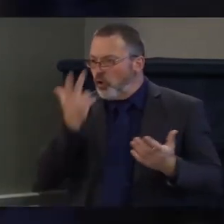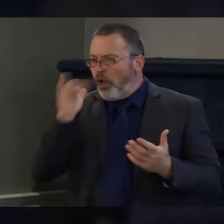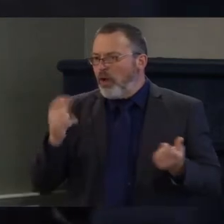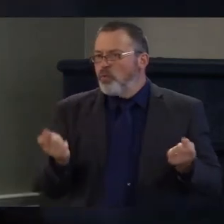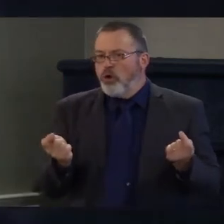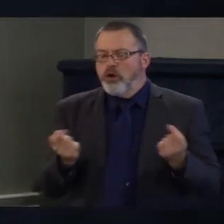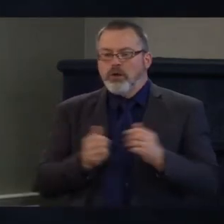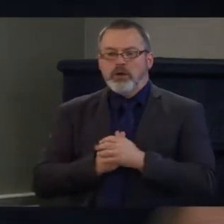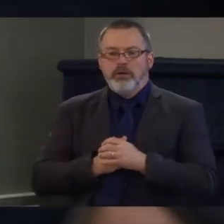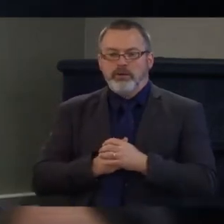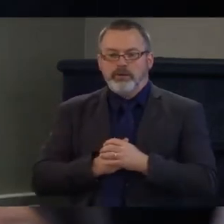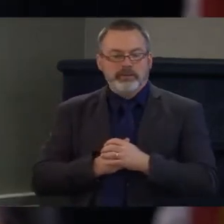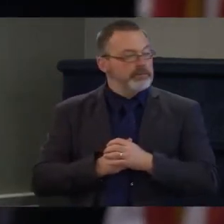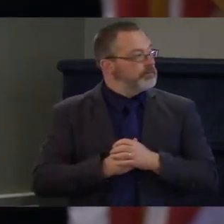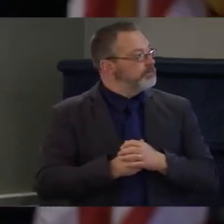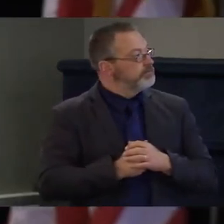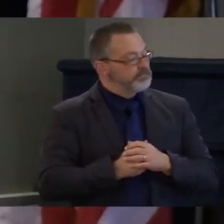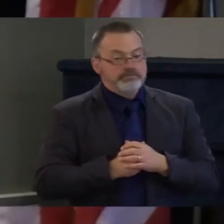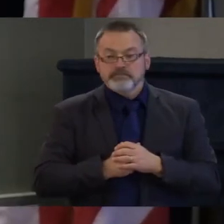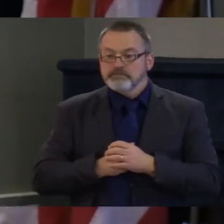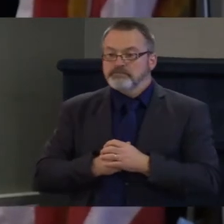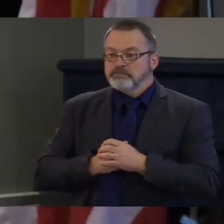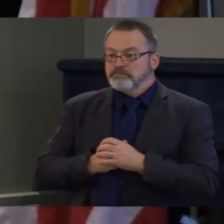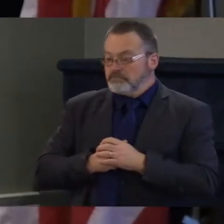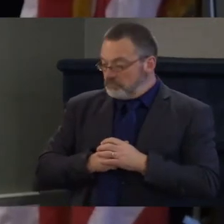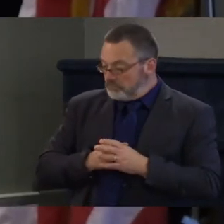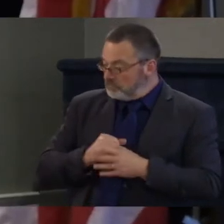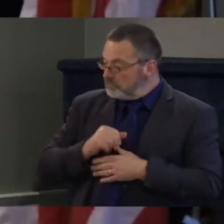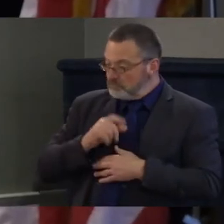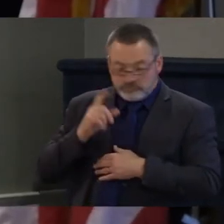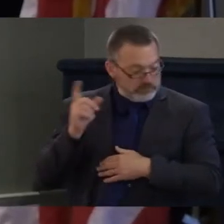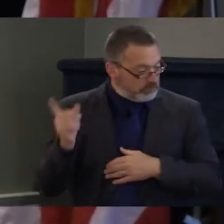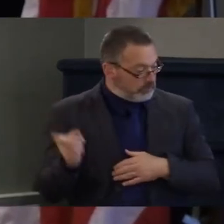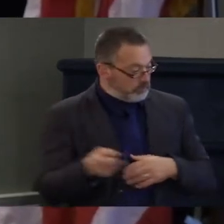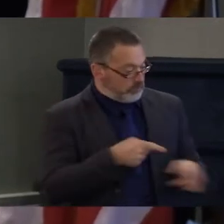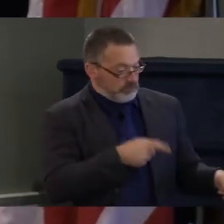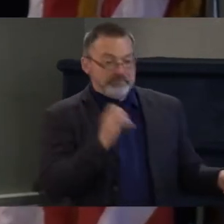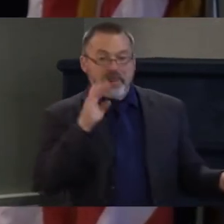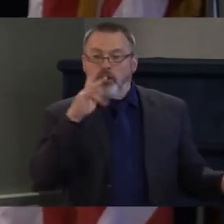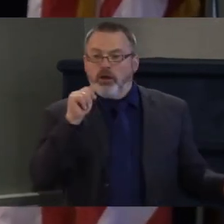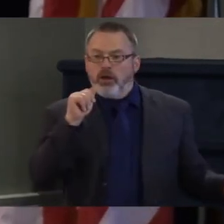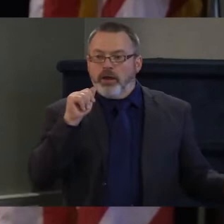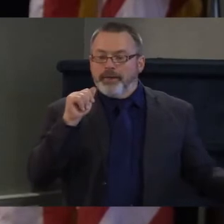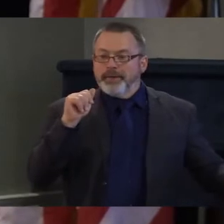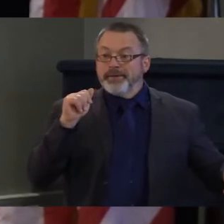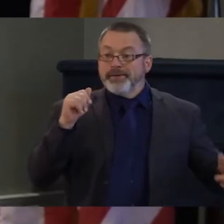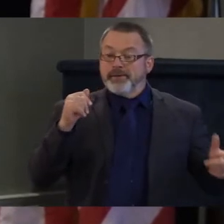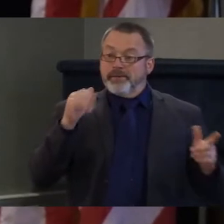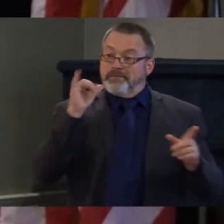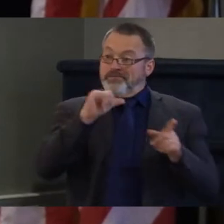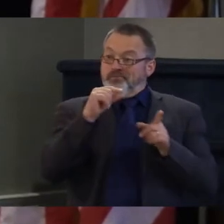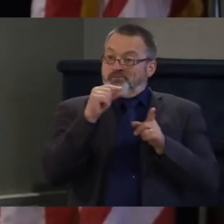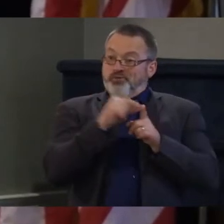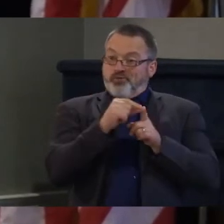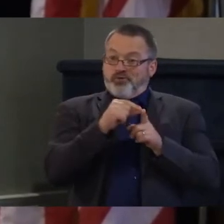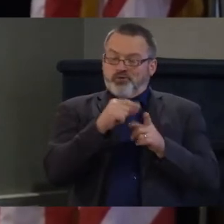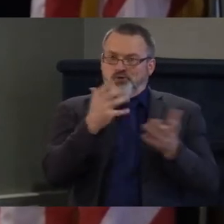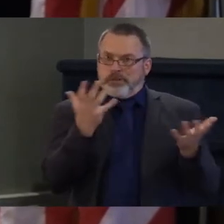I presume that universal design means something that people could just, like a,